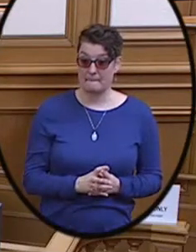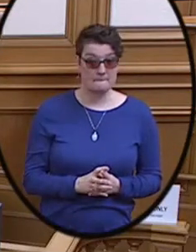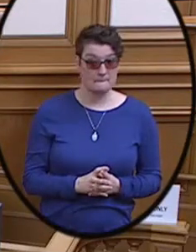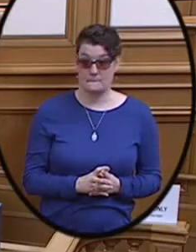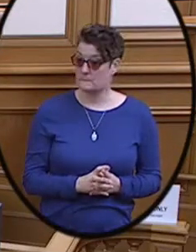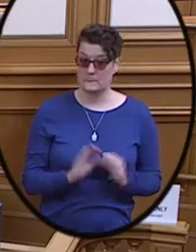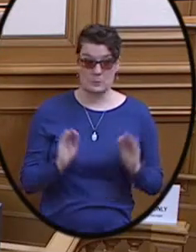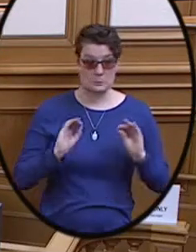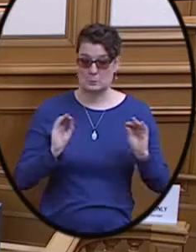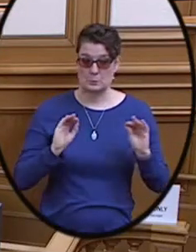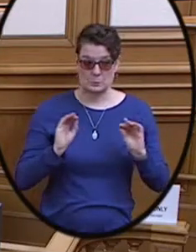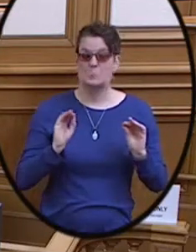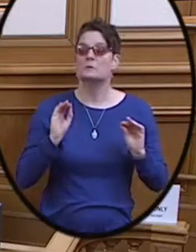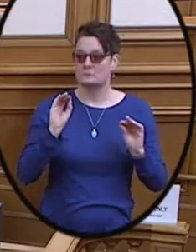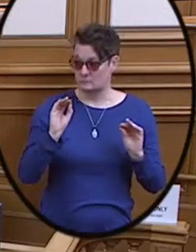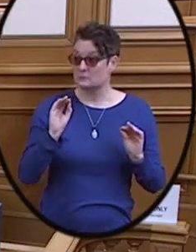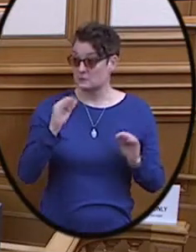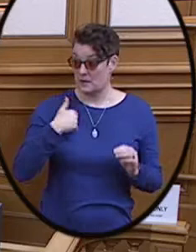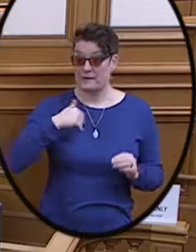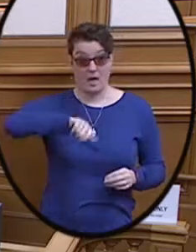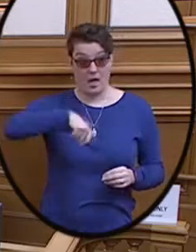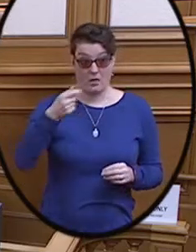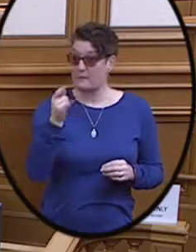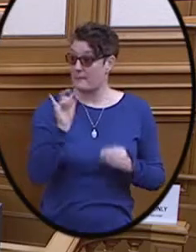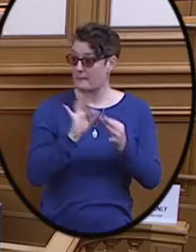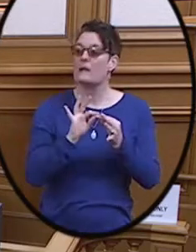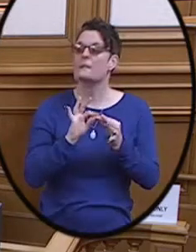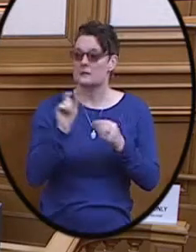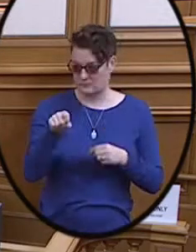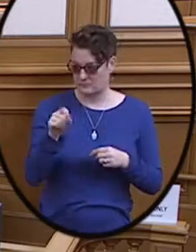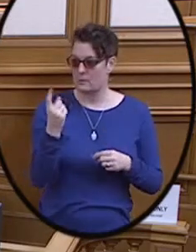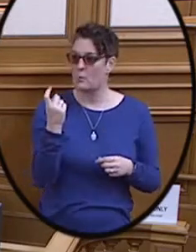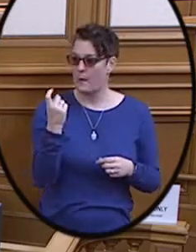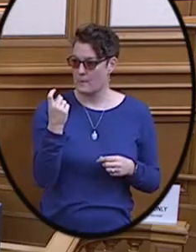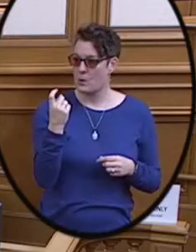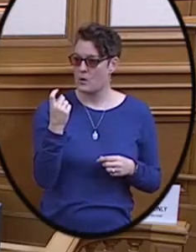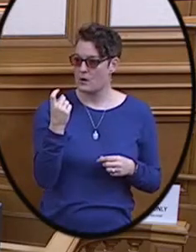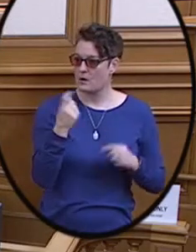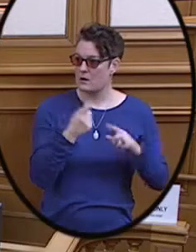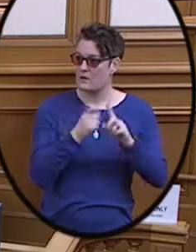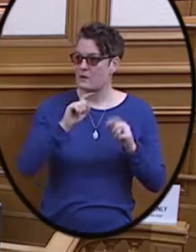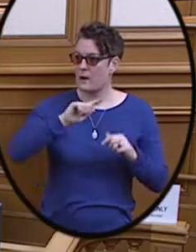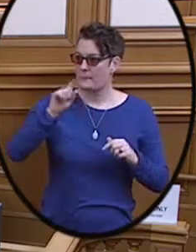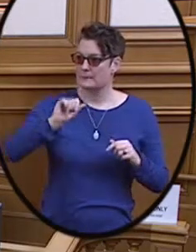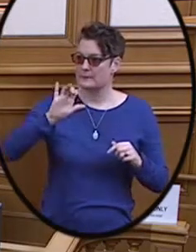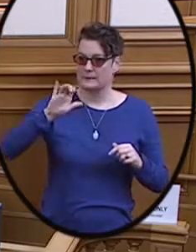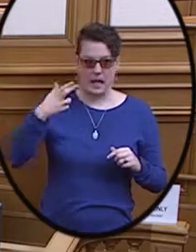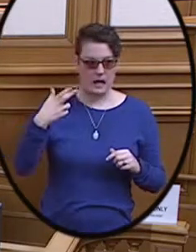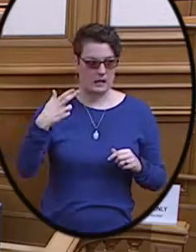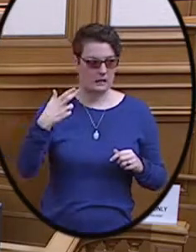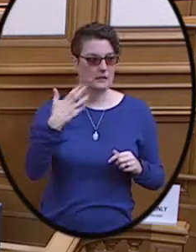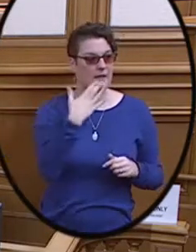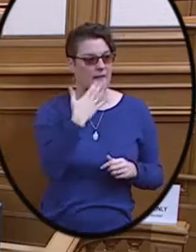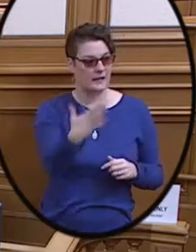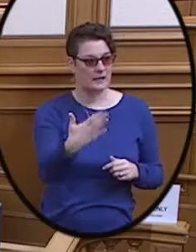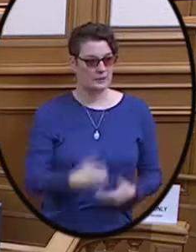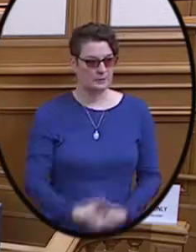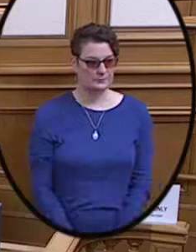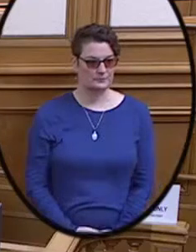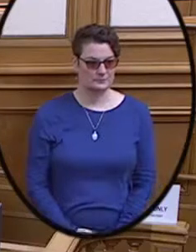No? Okay. I believe we have another public comment. Yeah, there's one more, Denise, from Zach. Okay. Thank you.